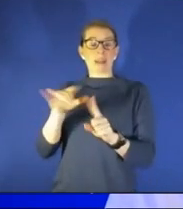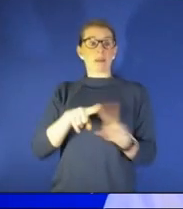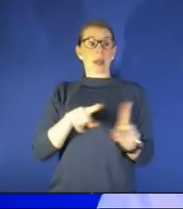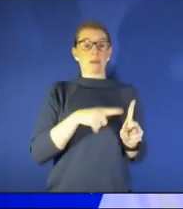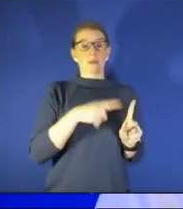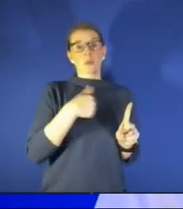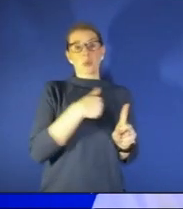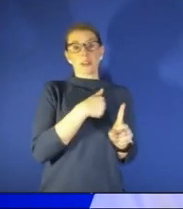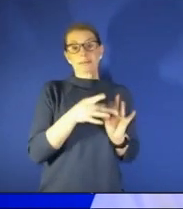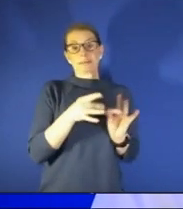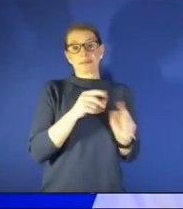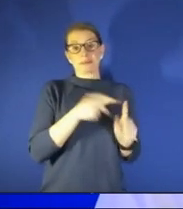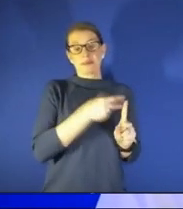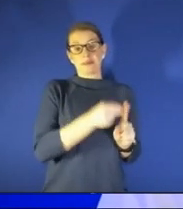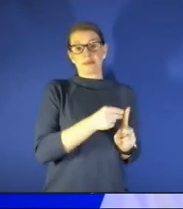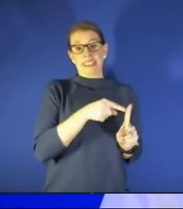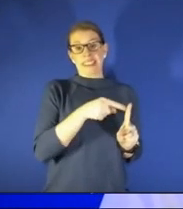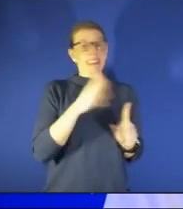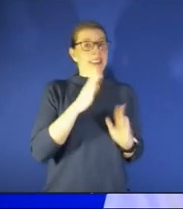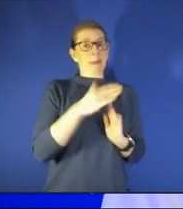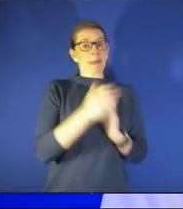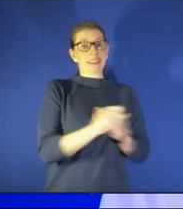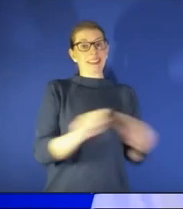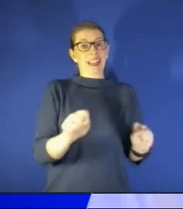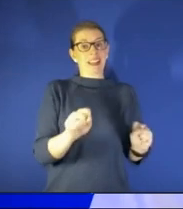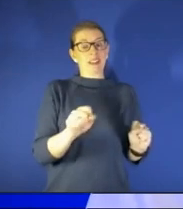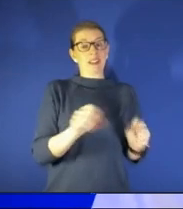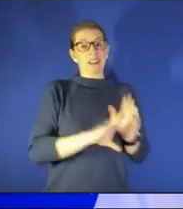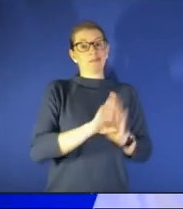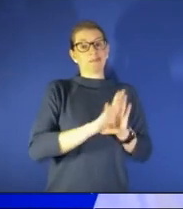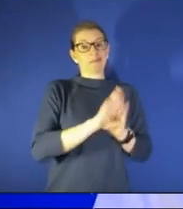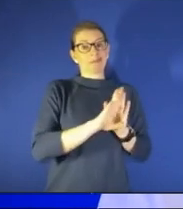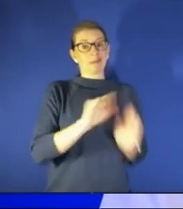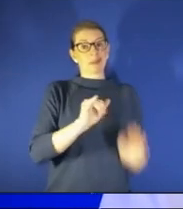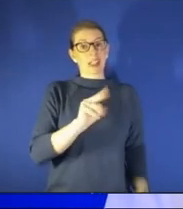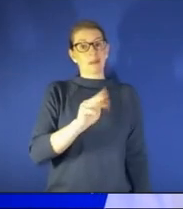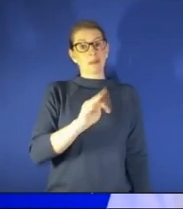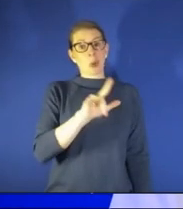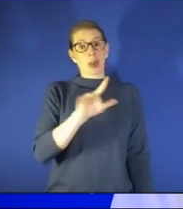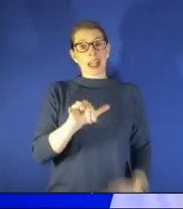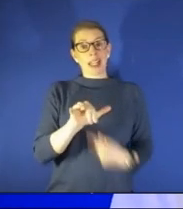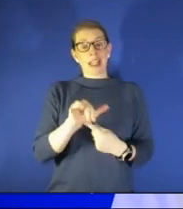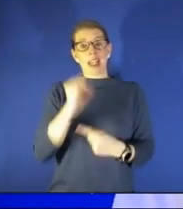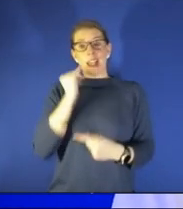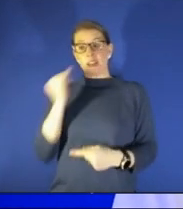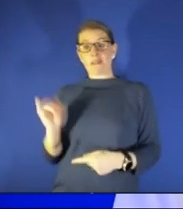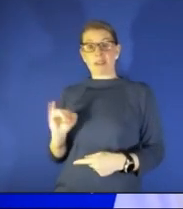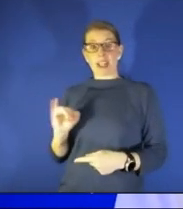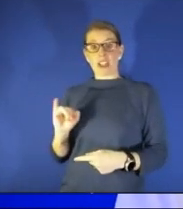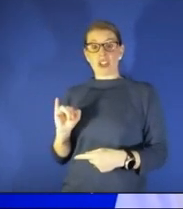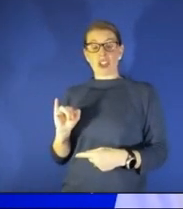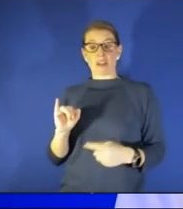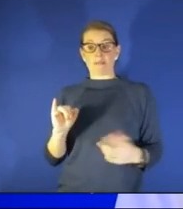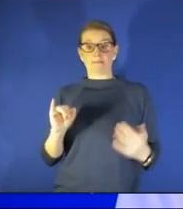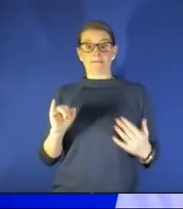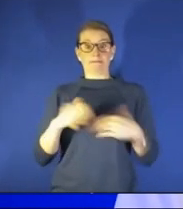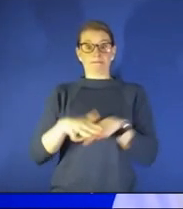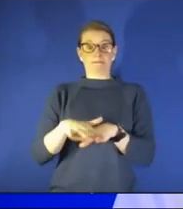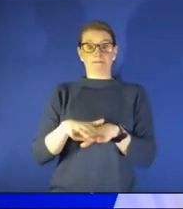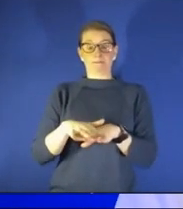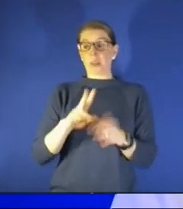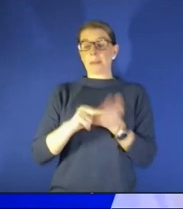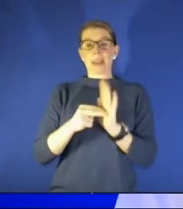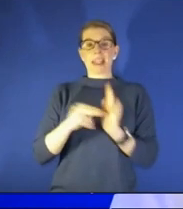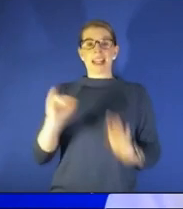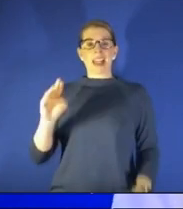is the safest way to gain that immunity but then when you have infection in there as well we know you're gaining immune responses to those